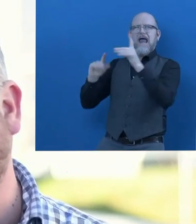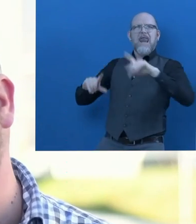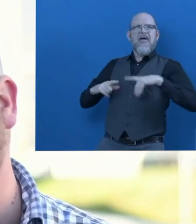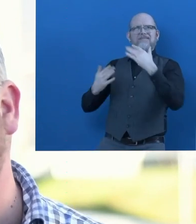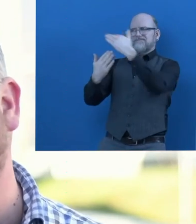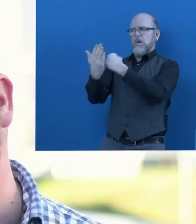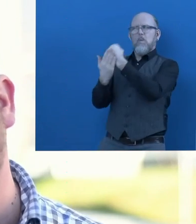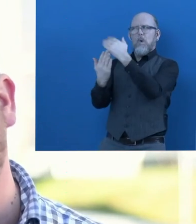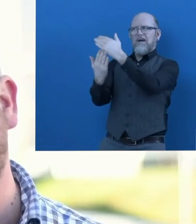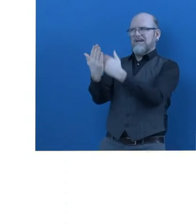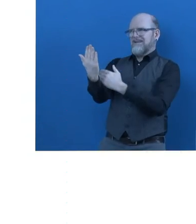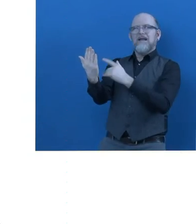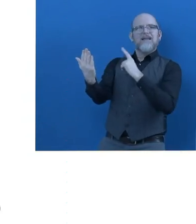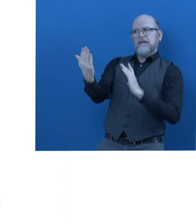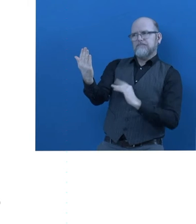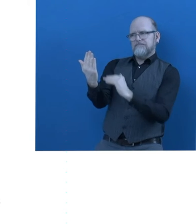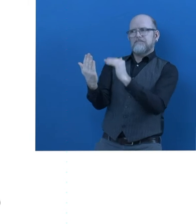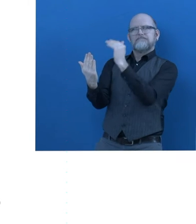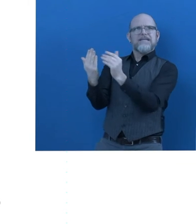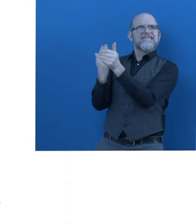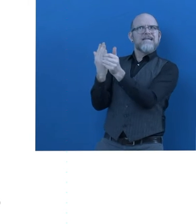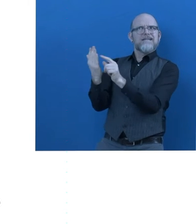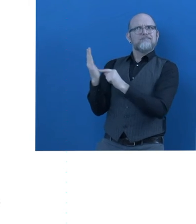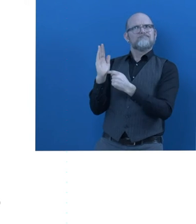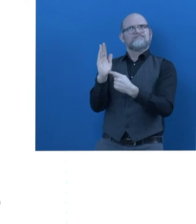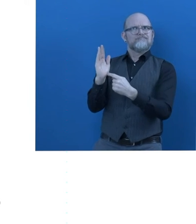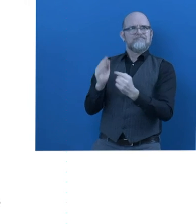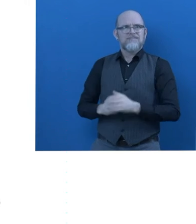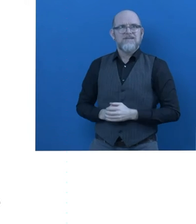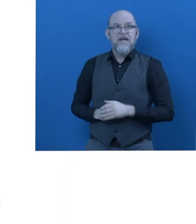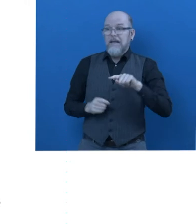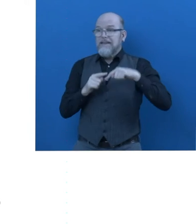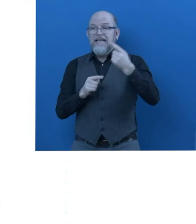idea of who the person was. What is next for Avalon Employment?